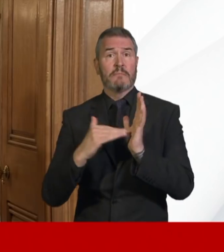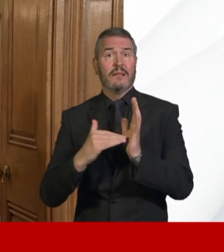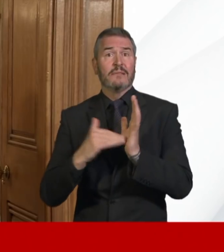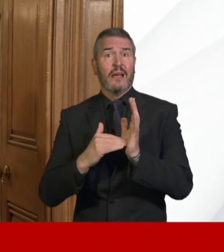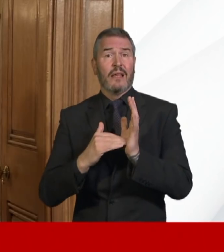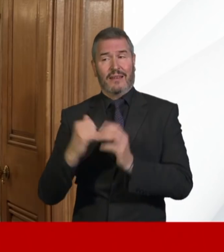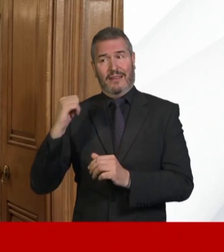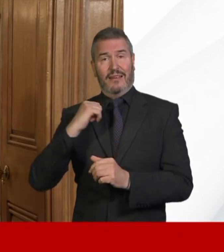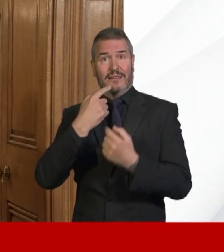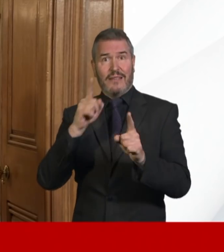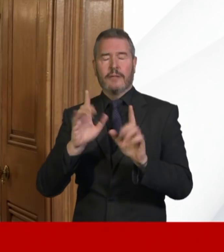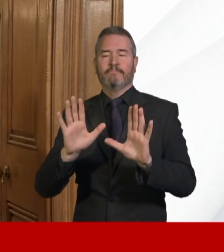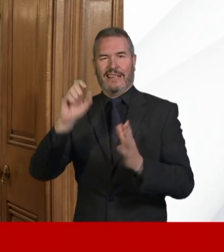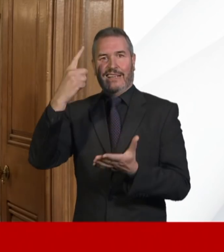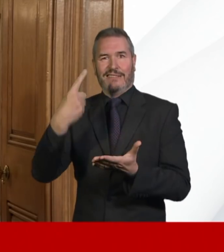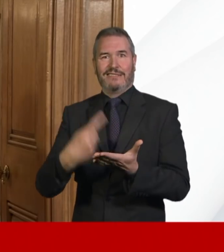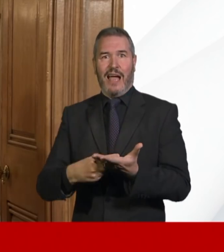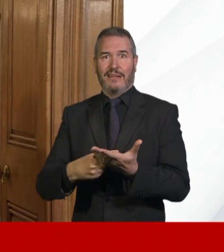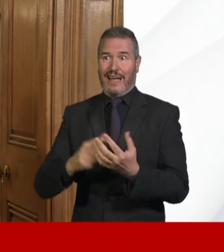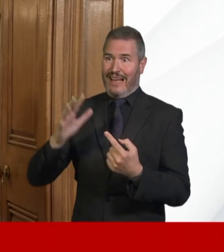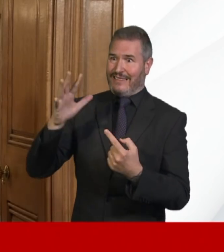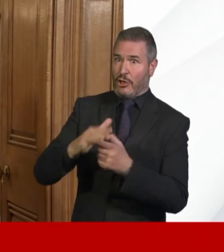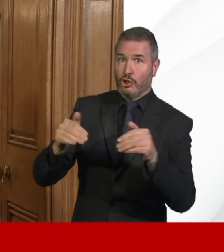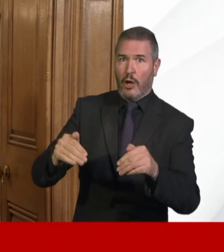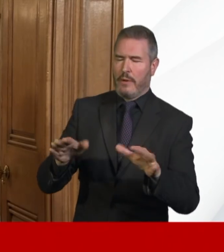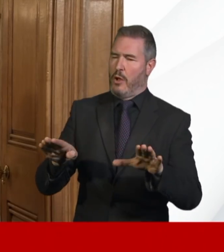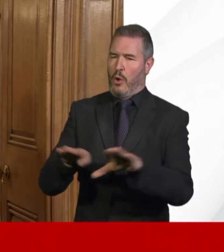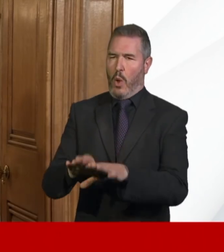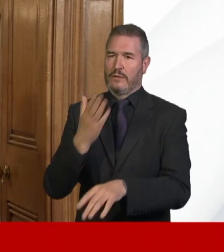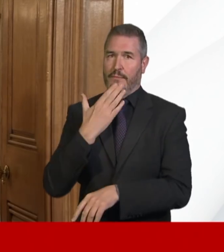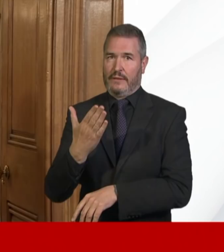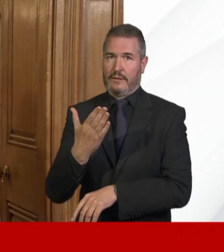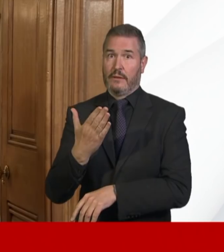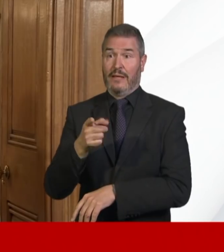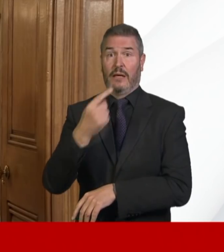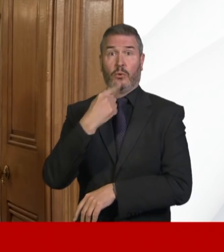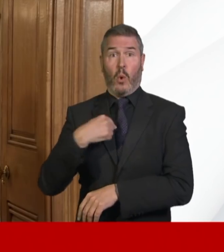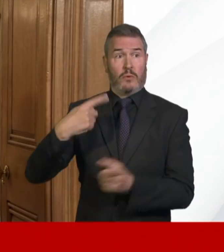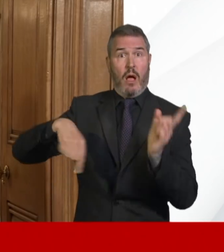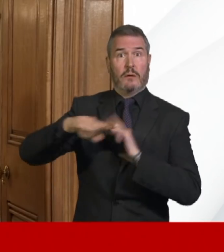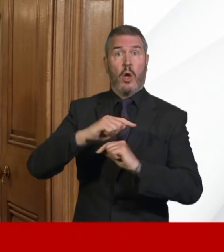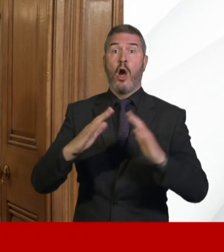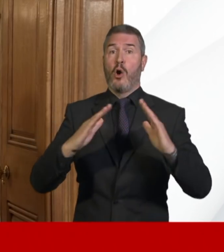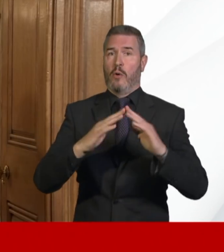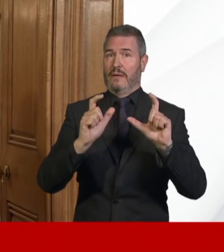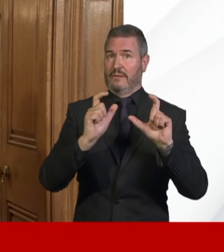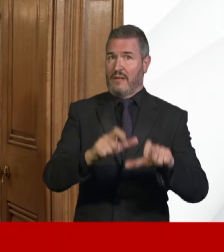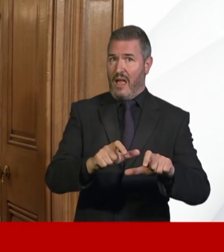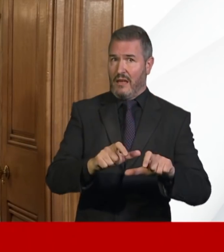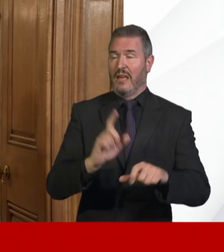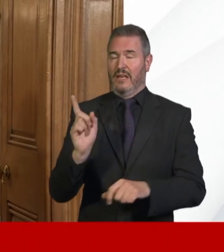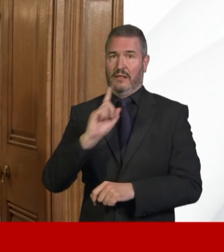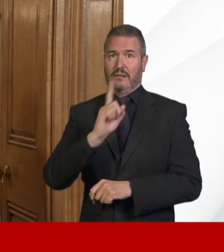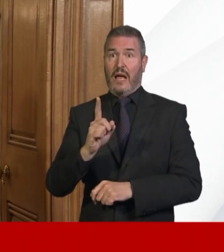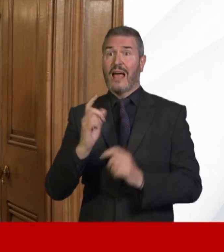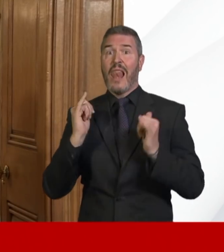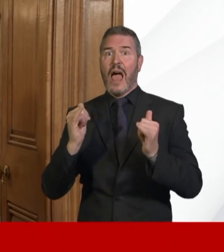bringing to a close non-essential shops and encouraging us all to stay at home, to restrict what we